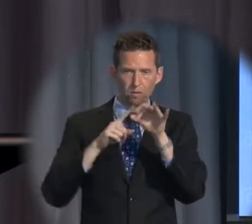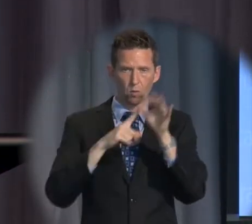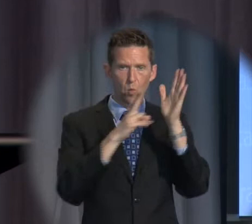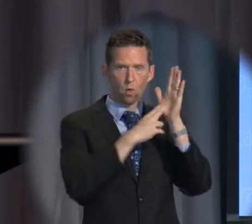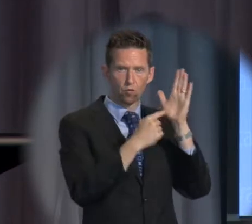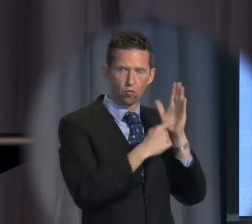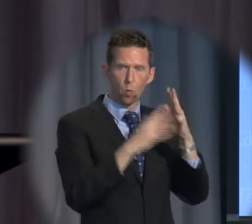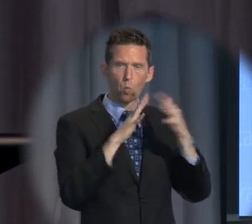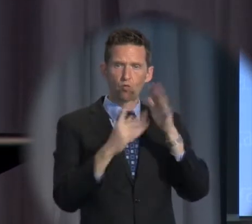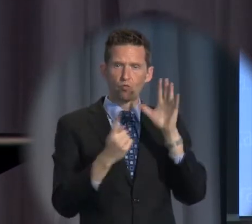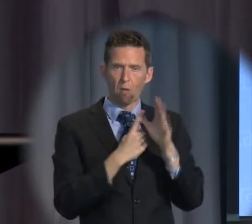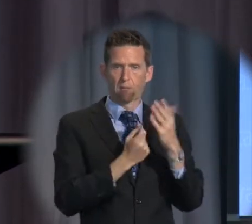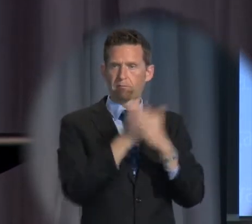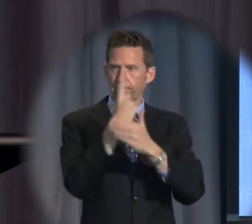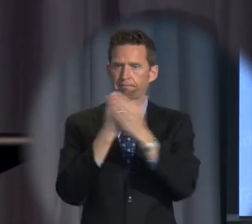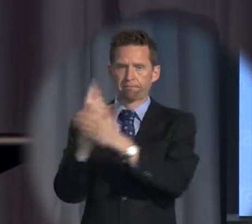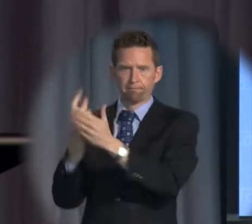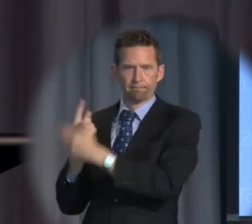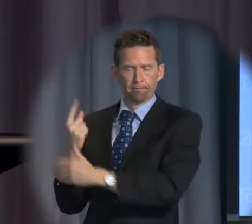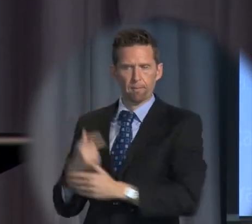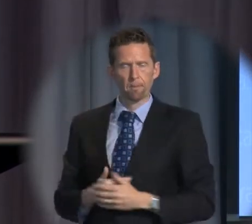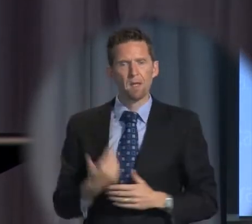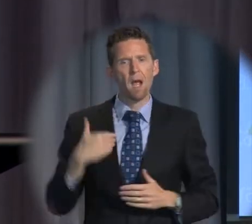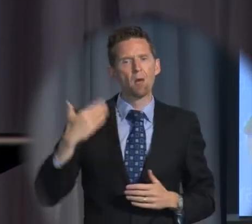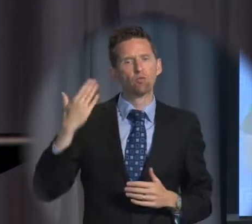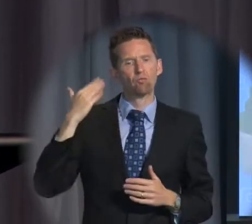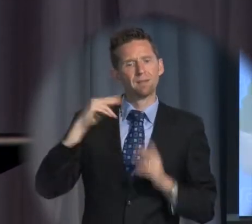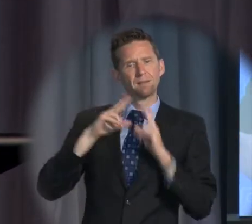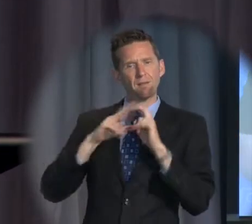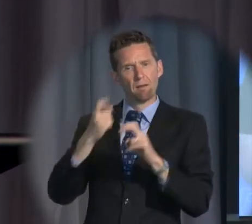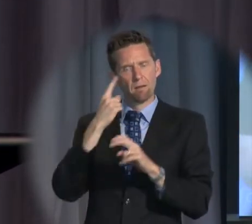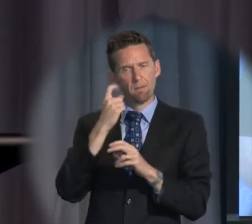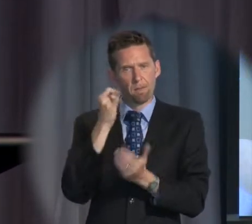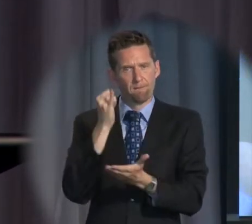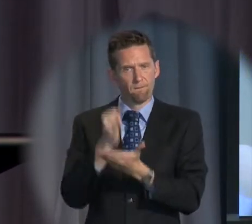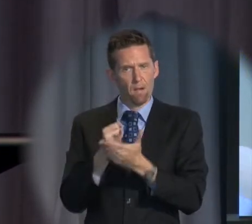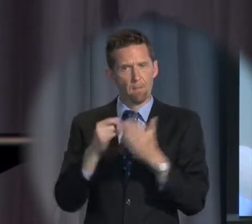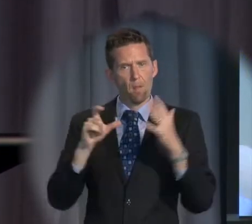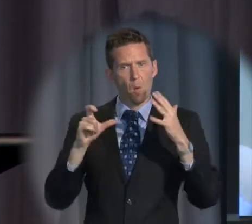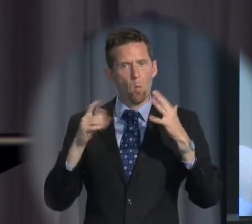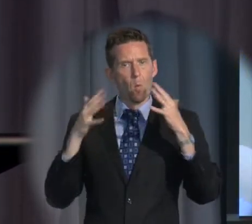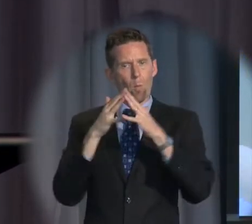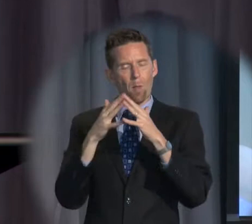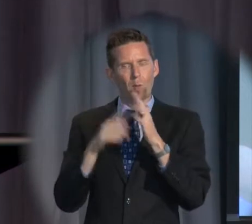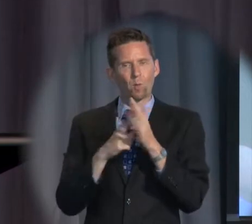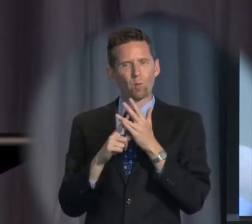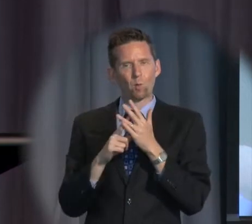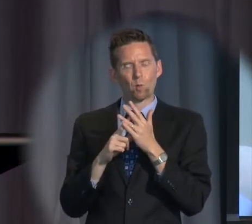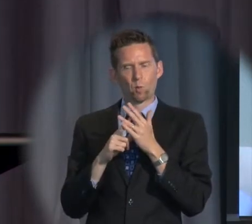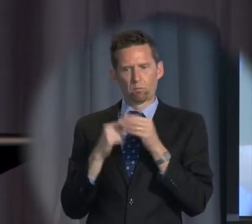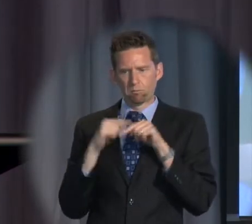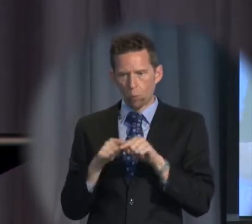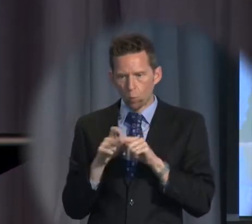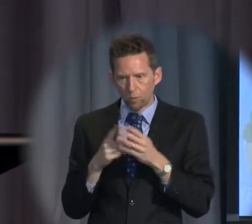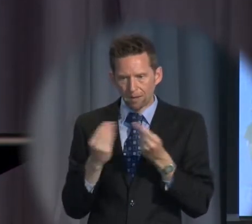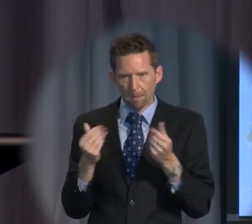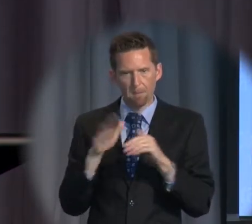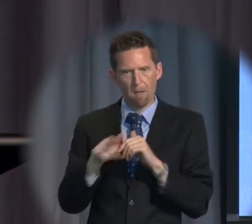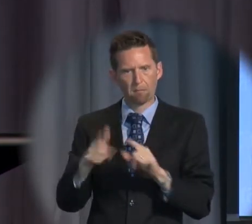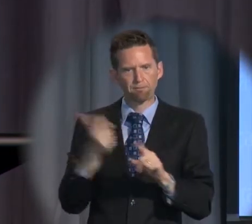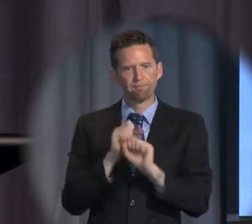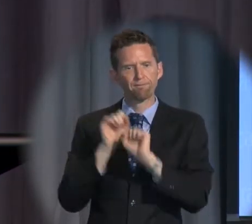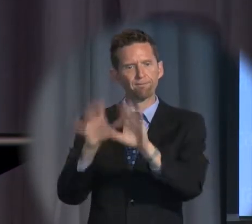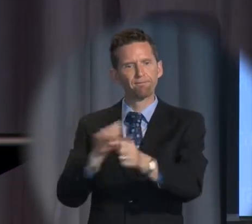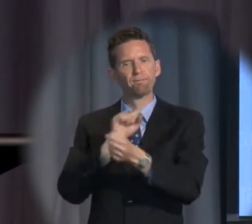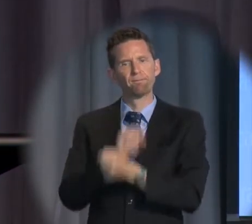and Western Australia. And I've recently made a finding that the failure by the Commonwealth to act amounts to arbitrary detention and is